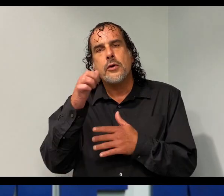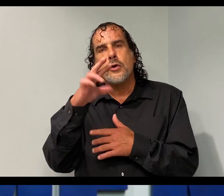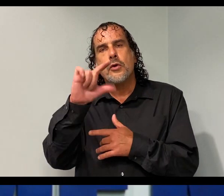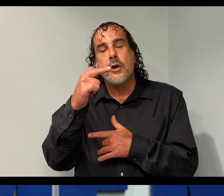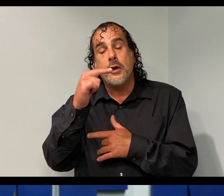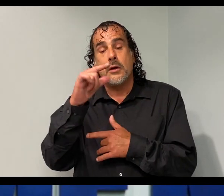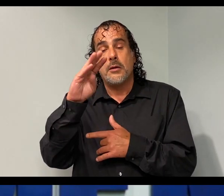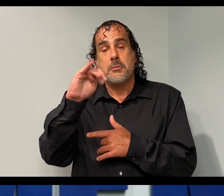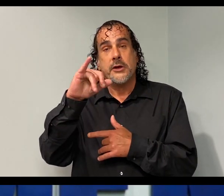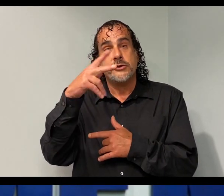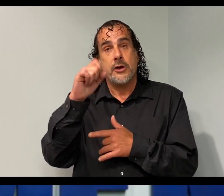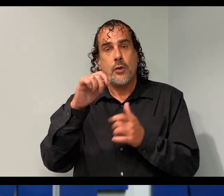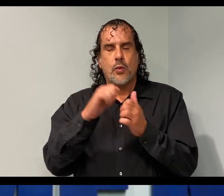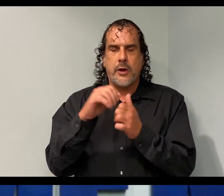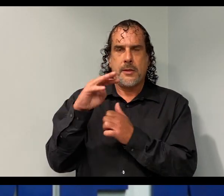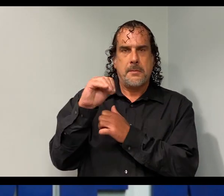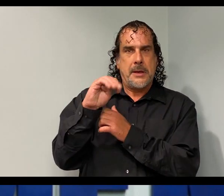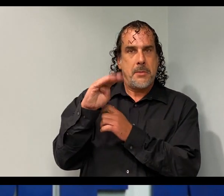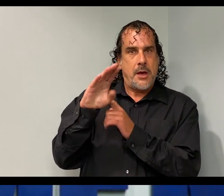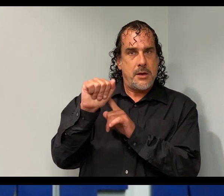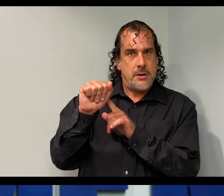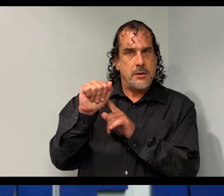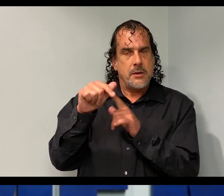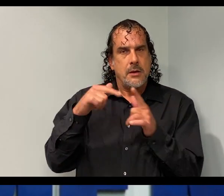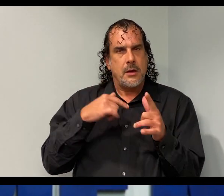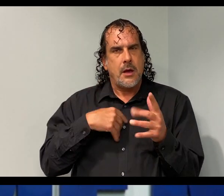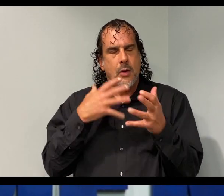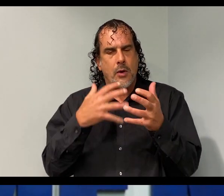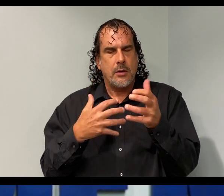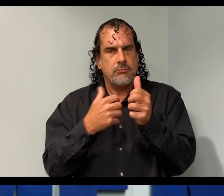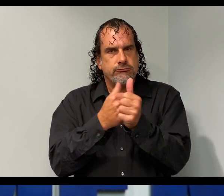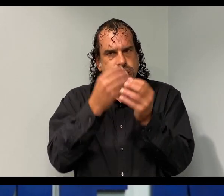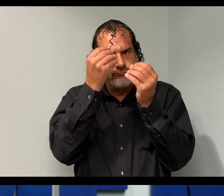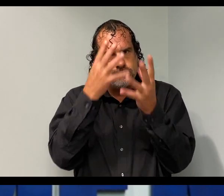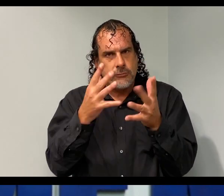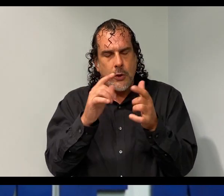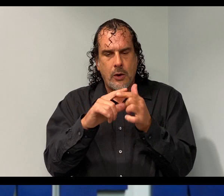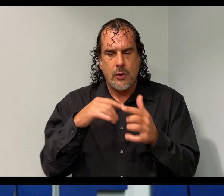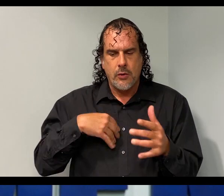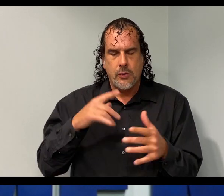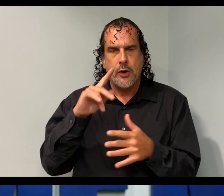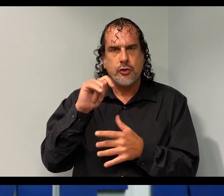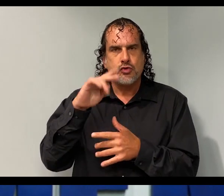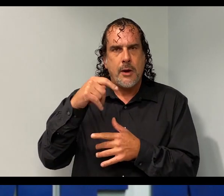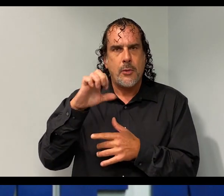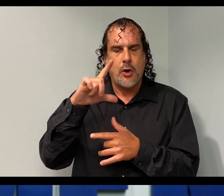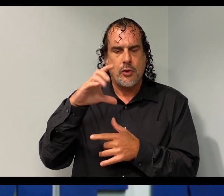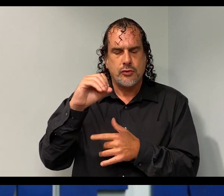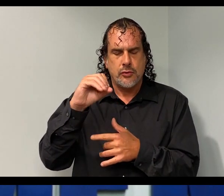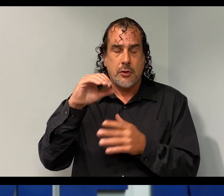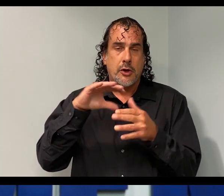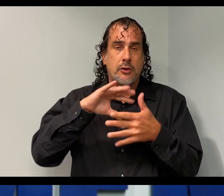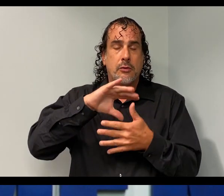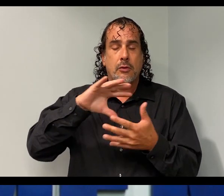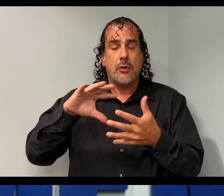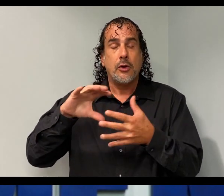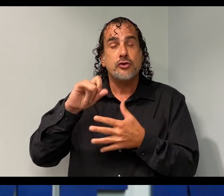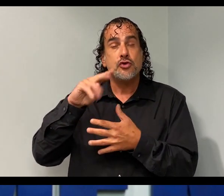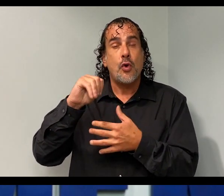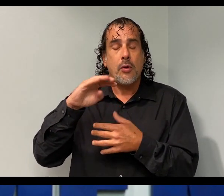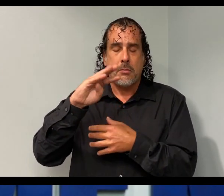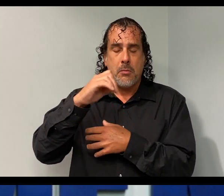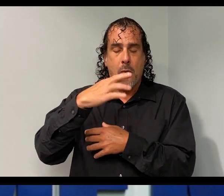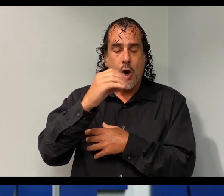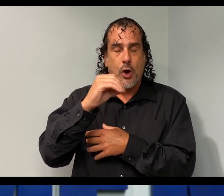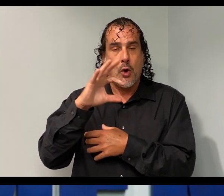Greg Michelle with the Mississippi Emergency Management Agency. Just want to give an update on Tropical Storm Marco and Laura that I'm sure